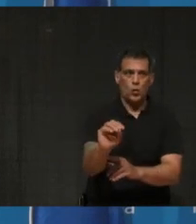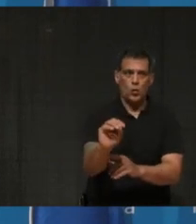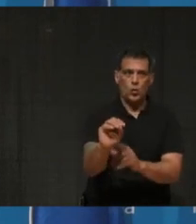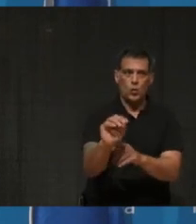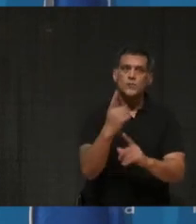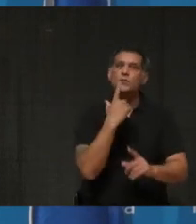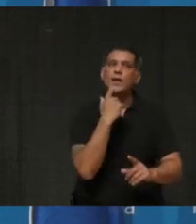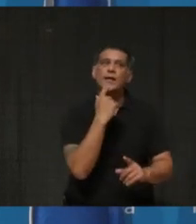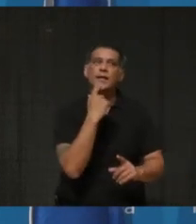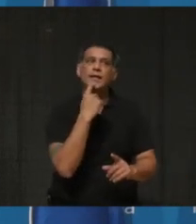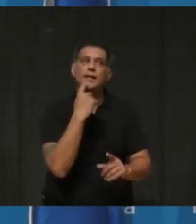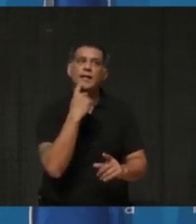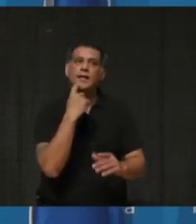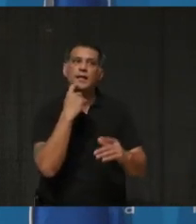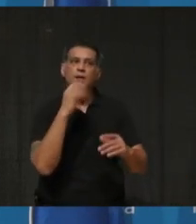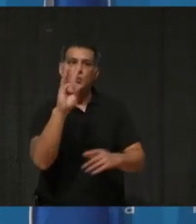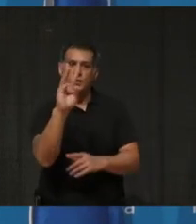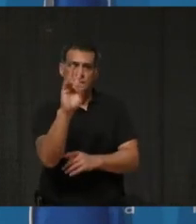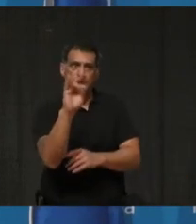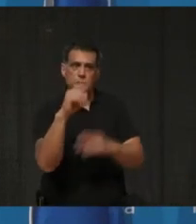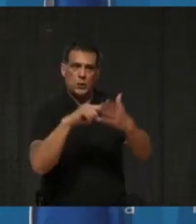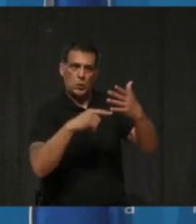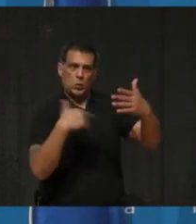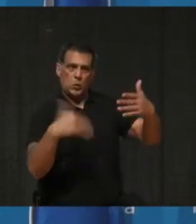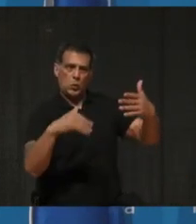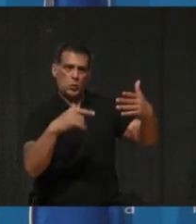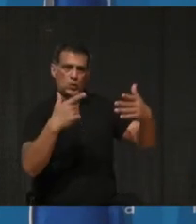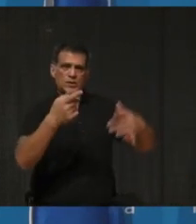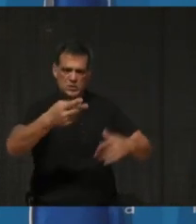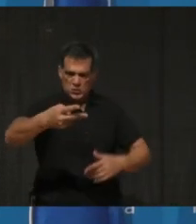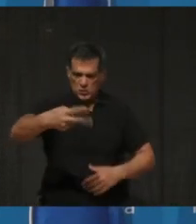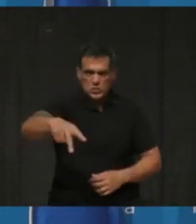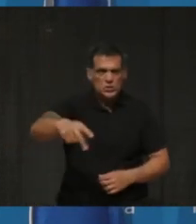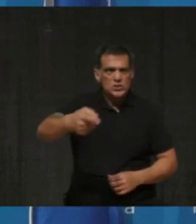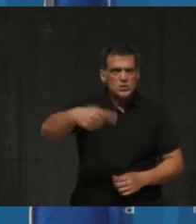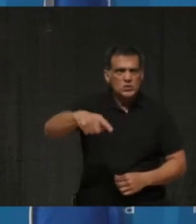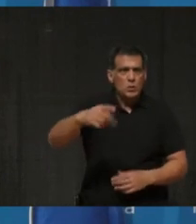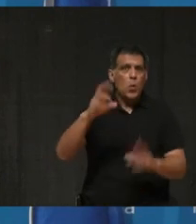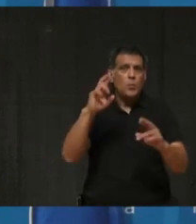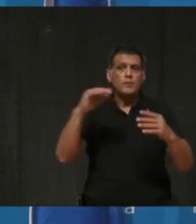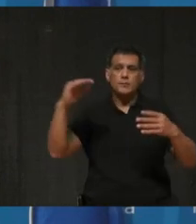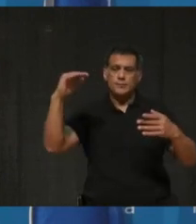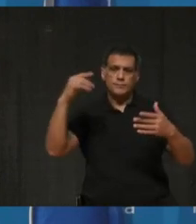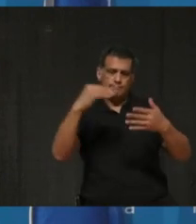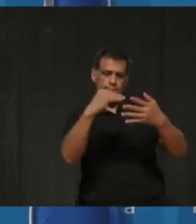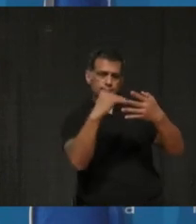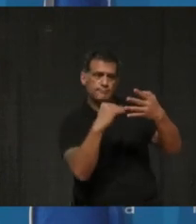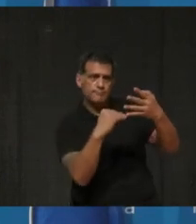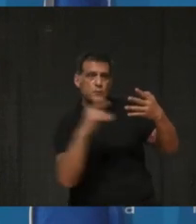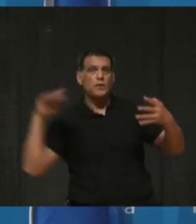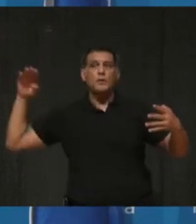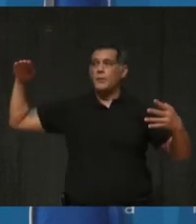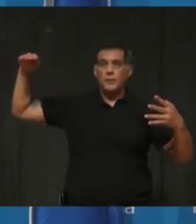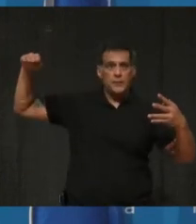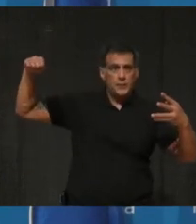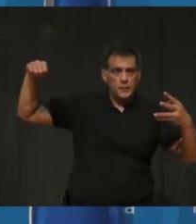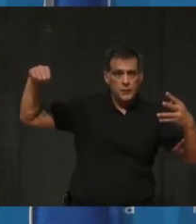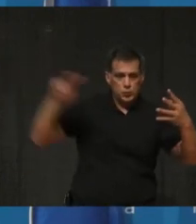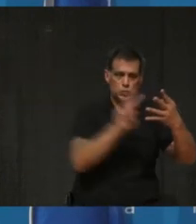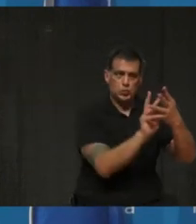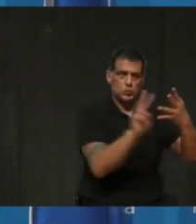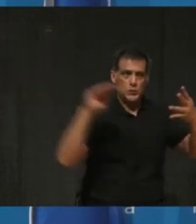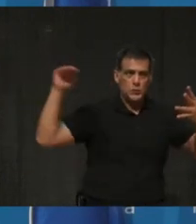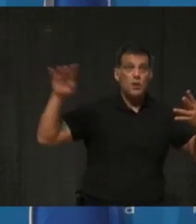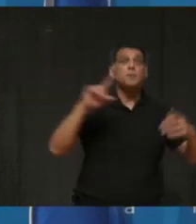there. We are there, Steve. So I am very hopeful the numbers will continue to decline, and I would like to see us